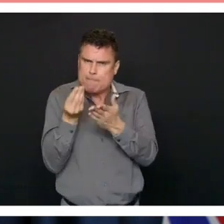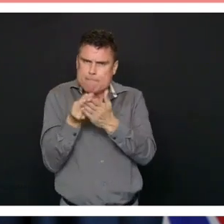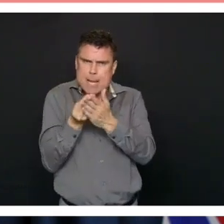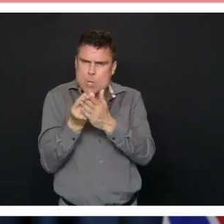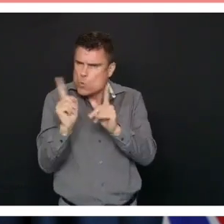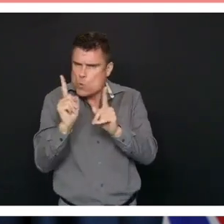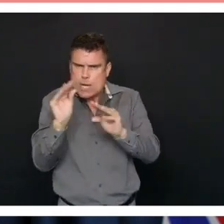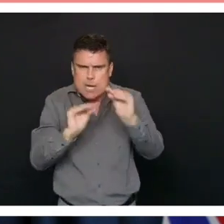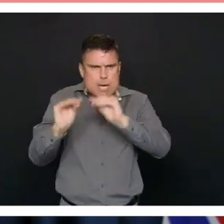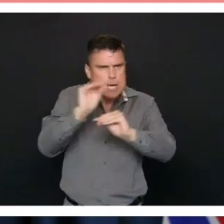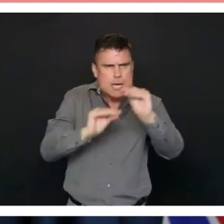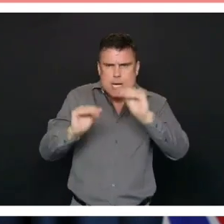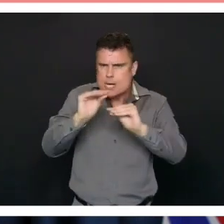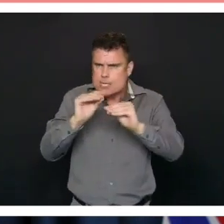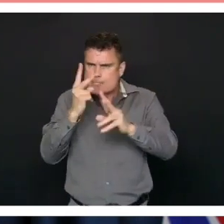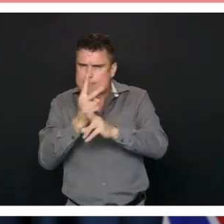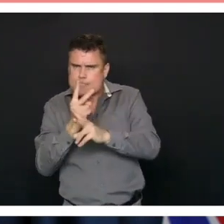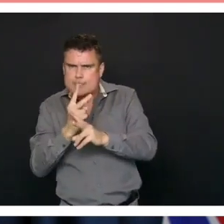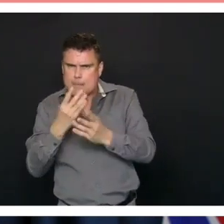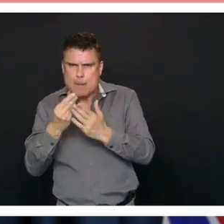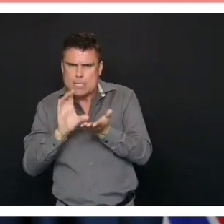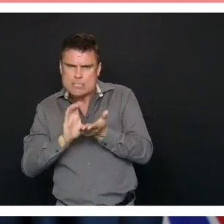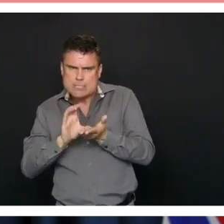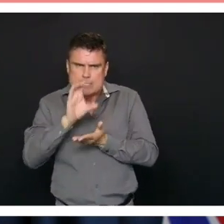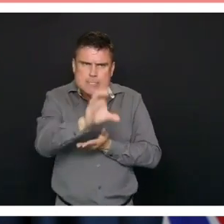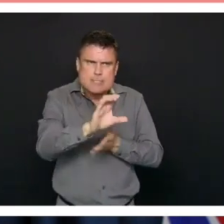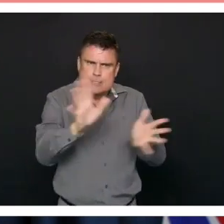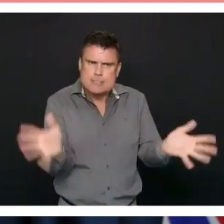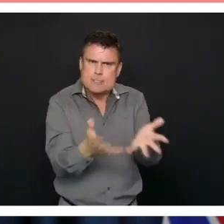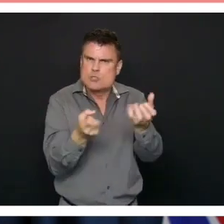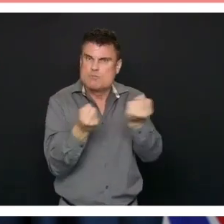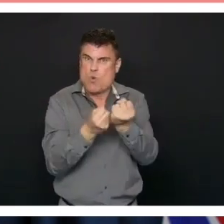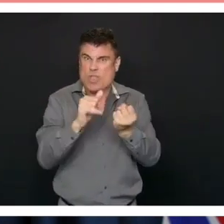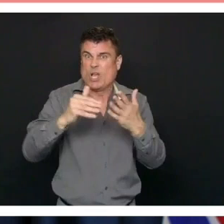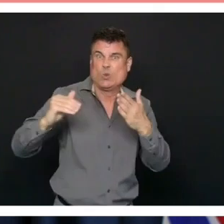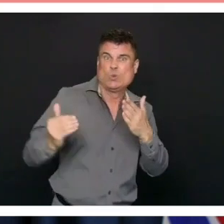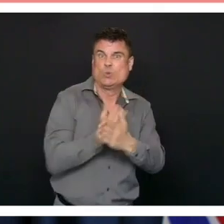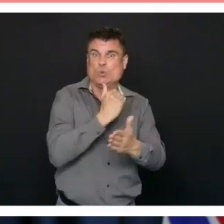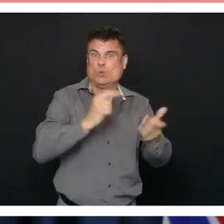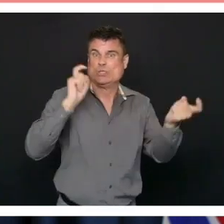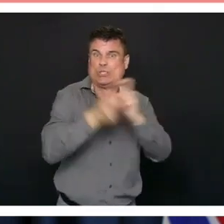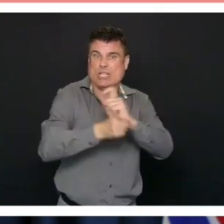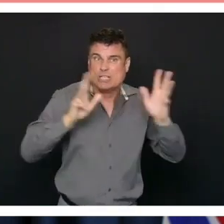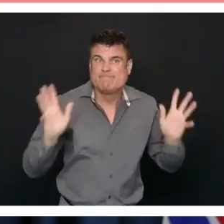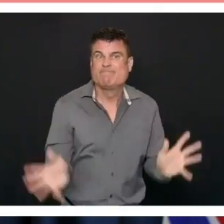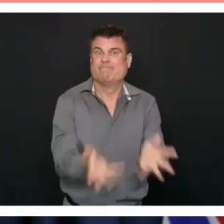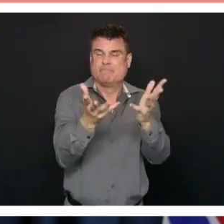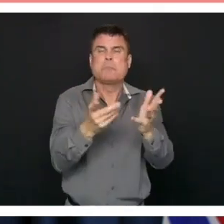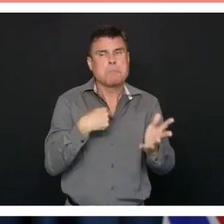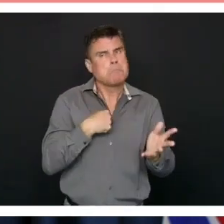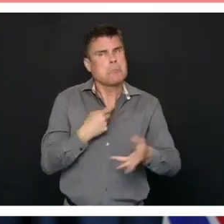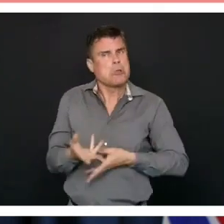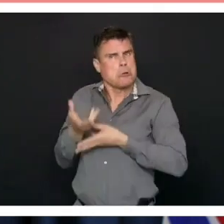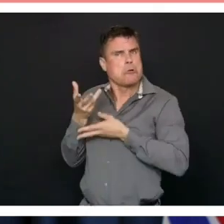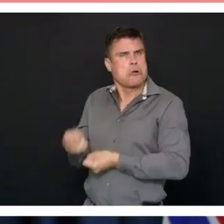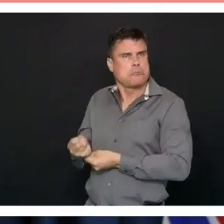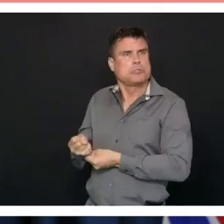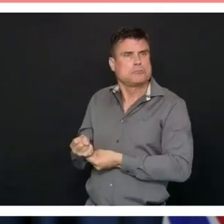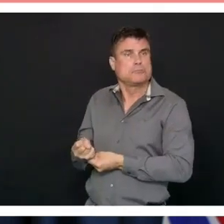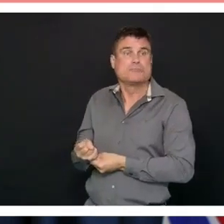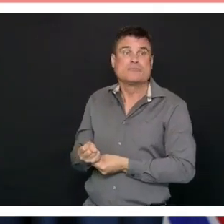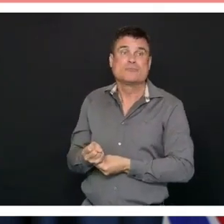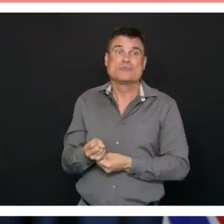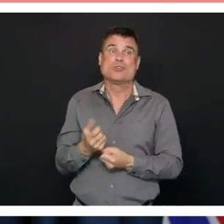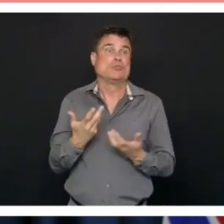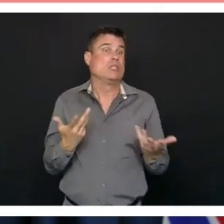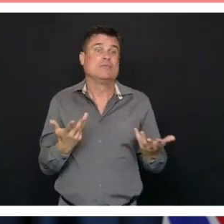in our health care system, which is in many ways the envy of the world. Certainly in North America it is. And we're